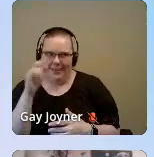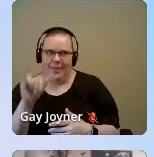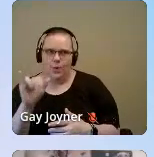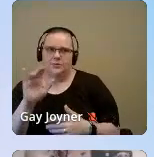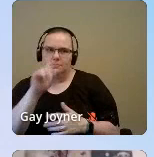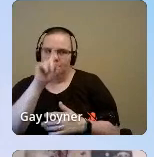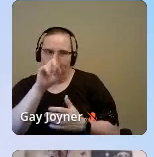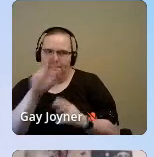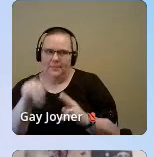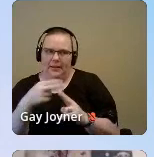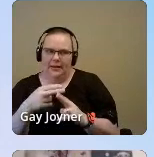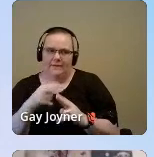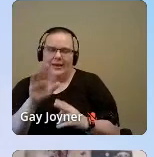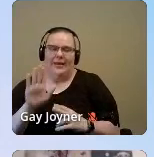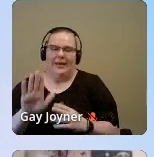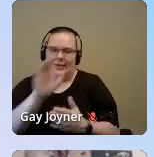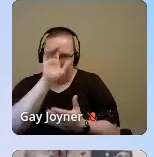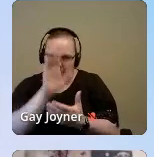belief about the place of a woman.